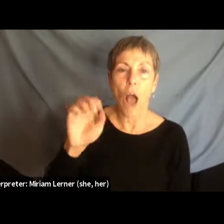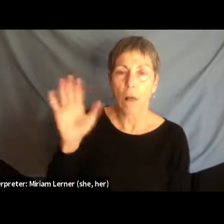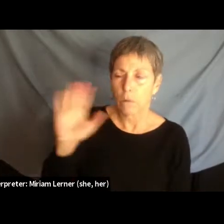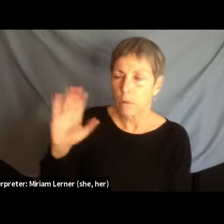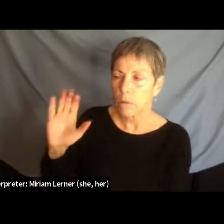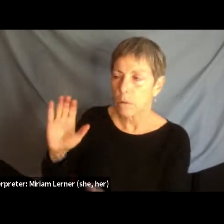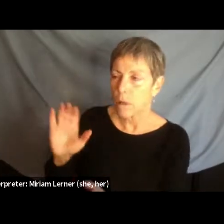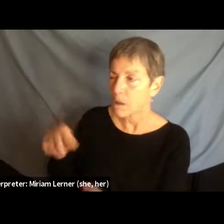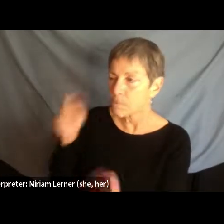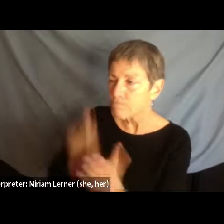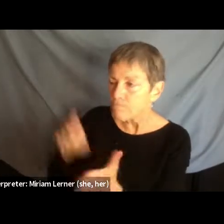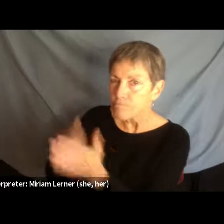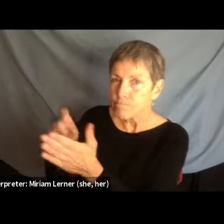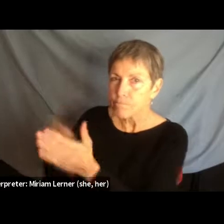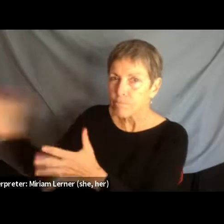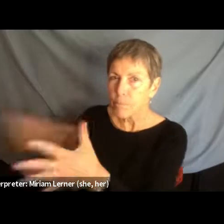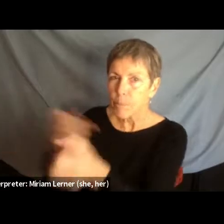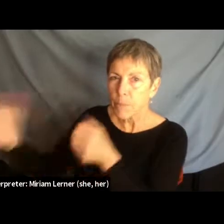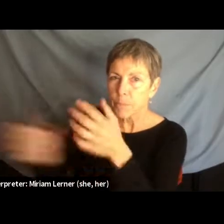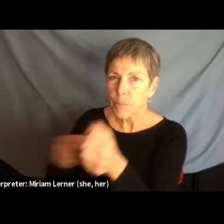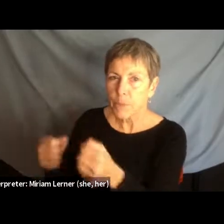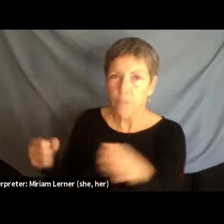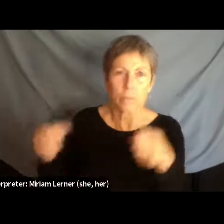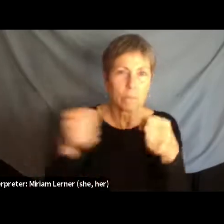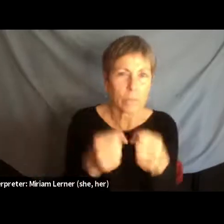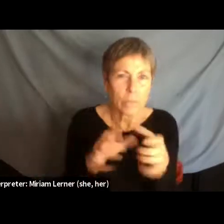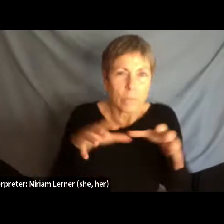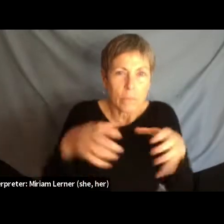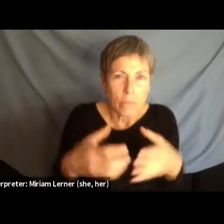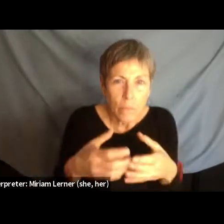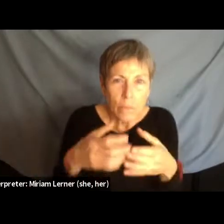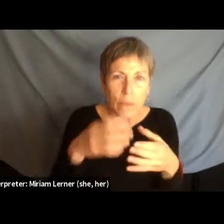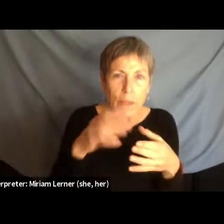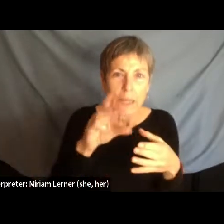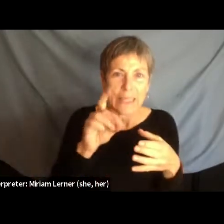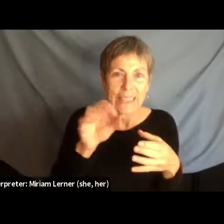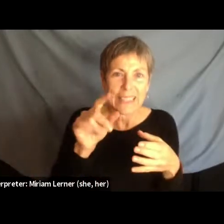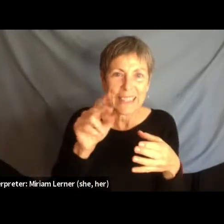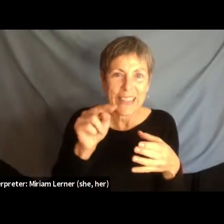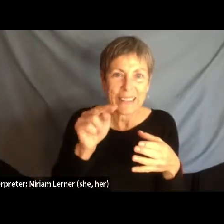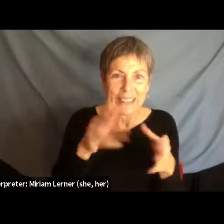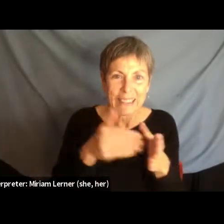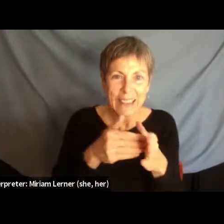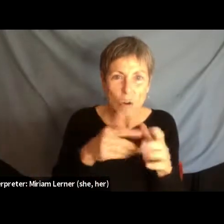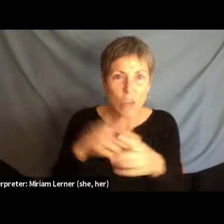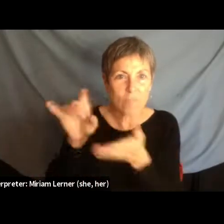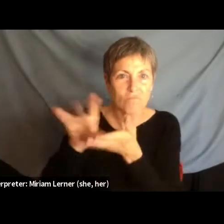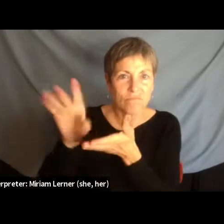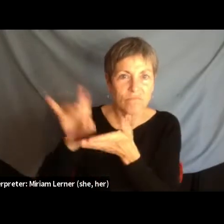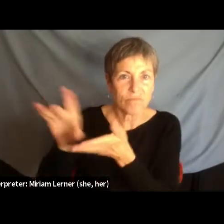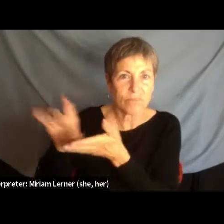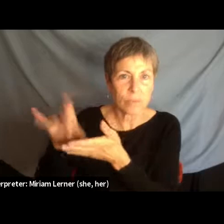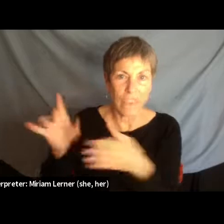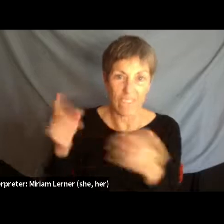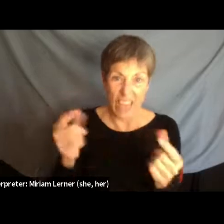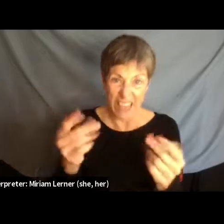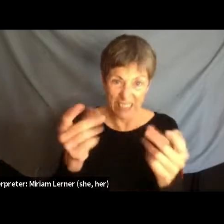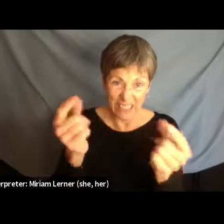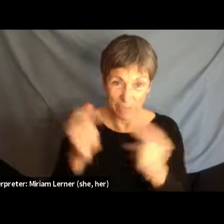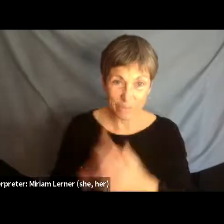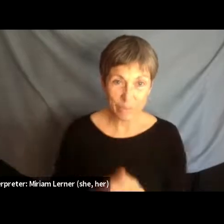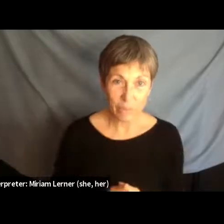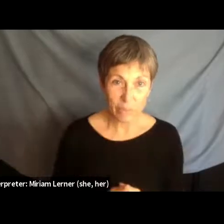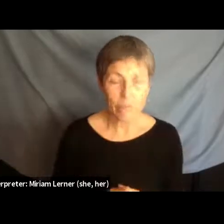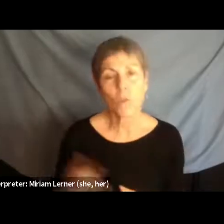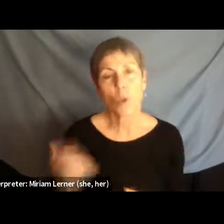in detention centers, and then deporting them at rapid, rapid rates. And the interesting thing is, you know, we talk about the